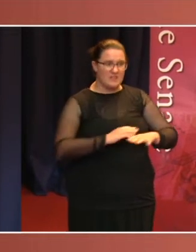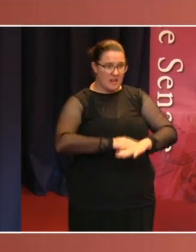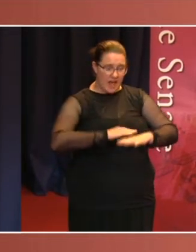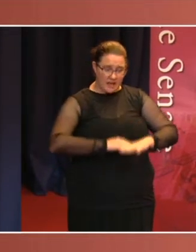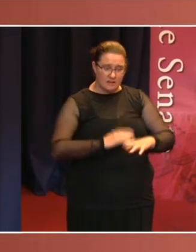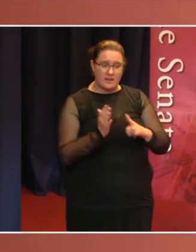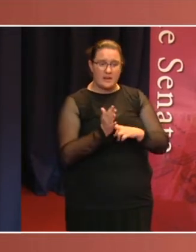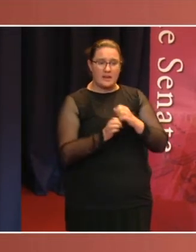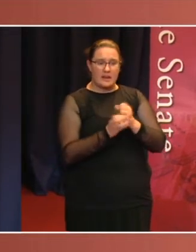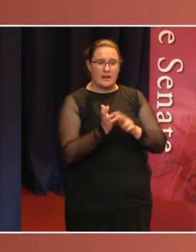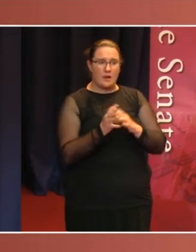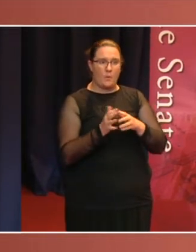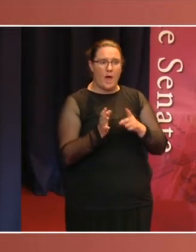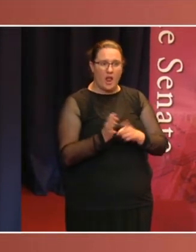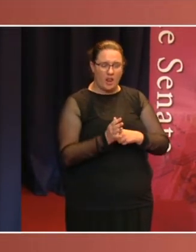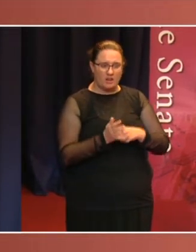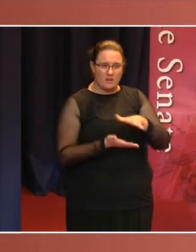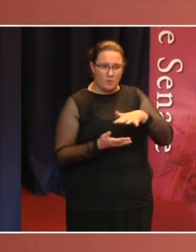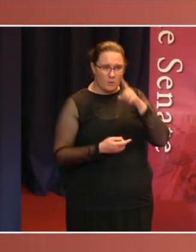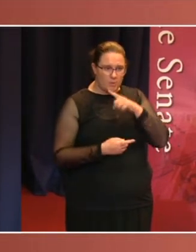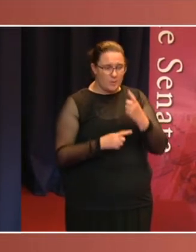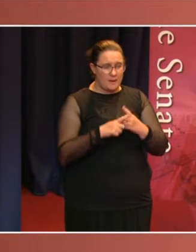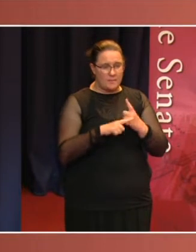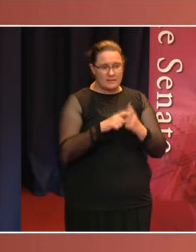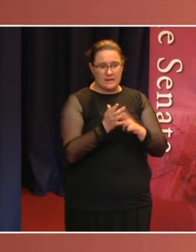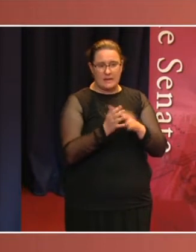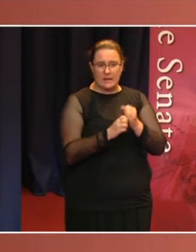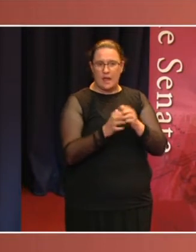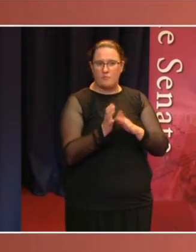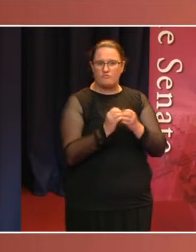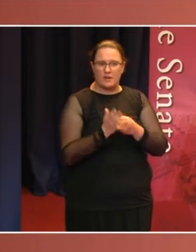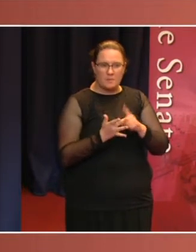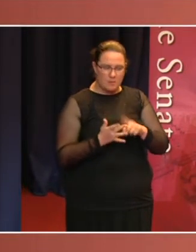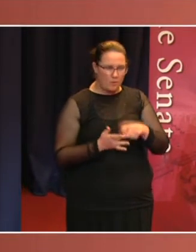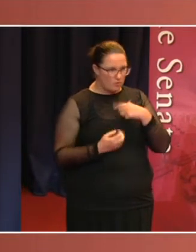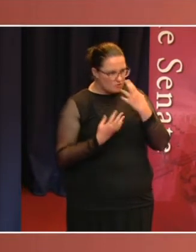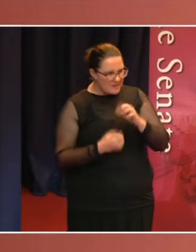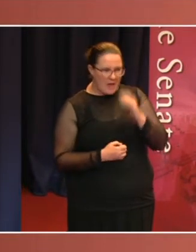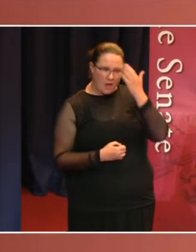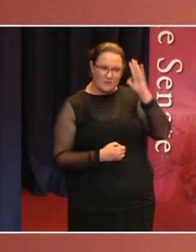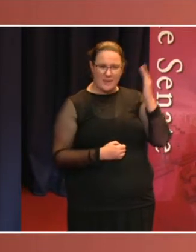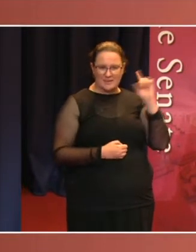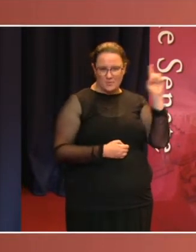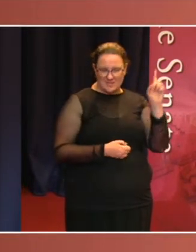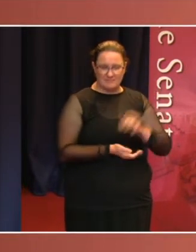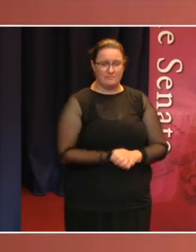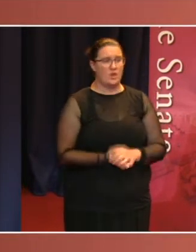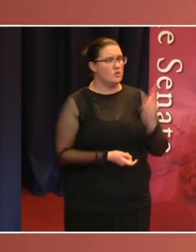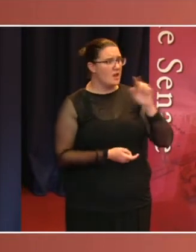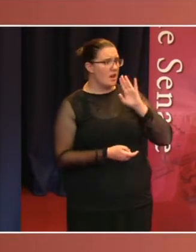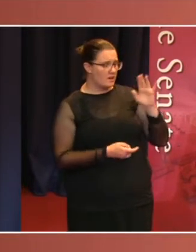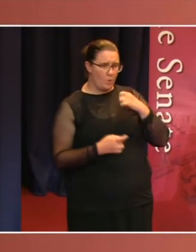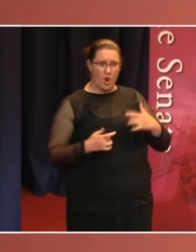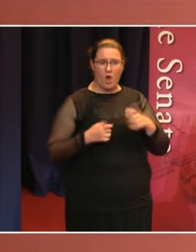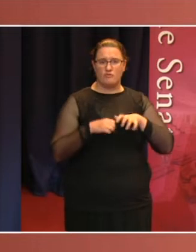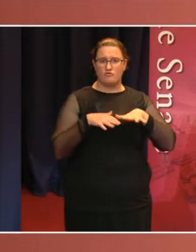and Ngambri people, and pay respect to their elders past and present. Today's virtual lecture is being live streamed on